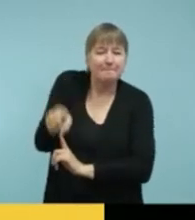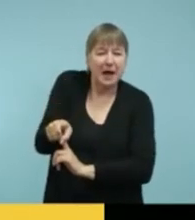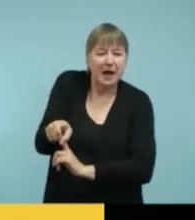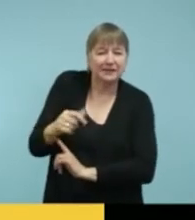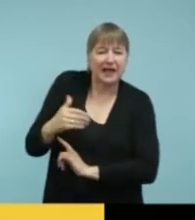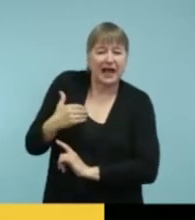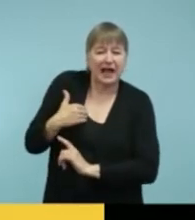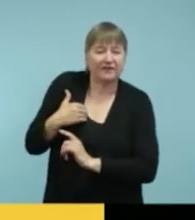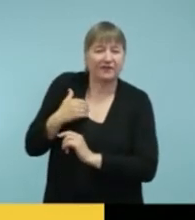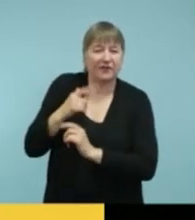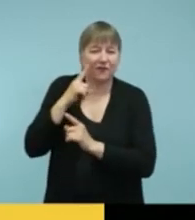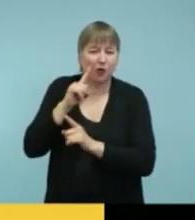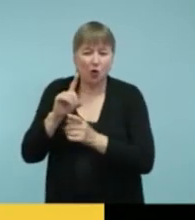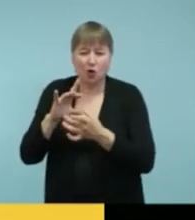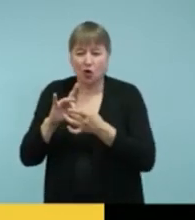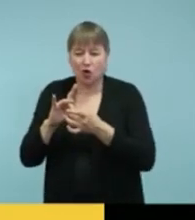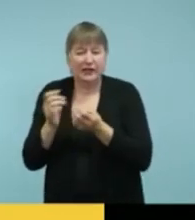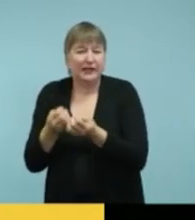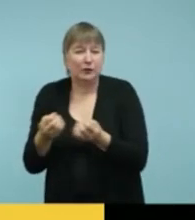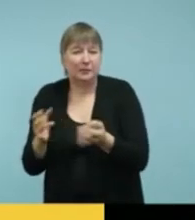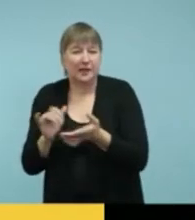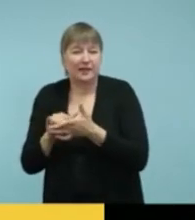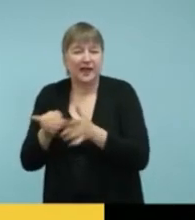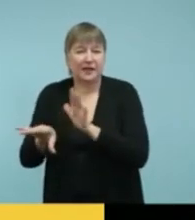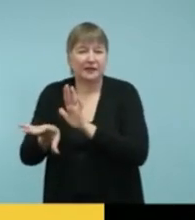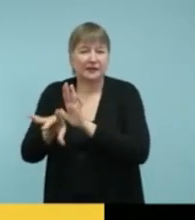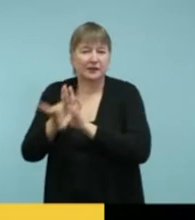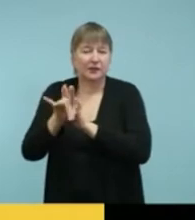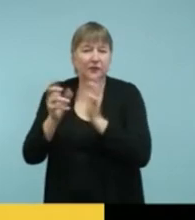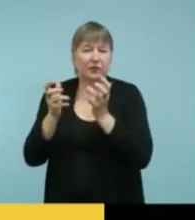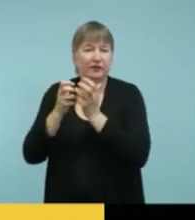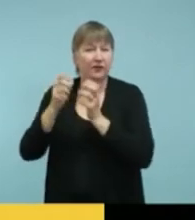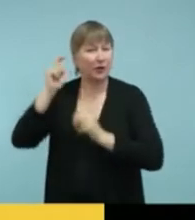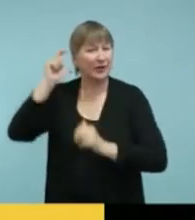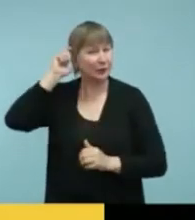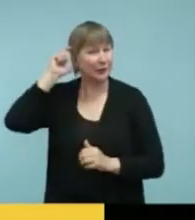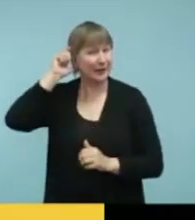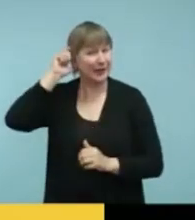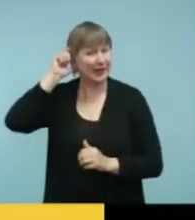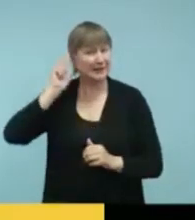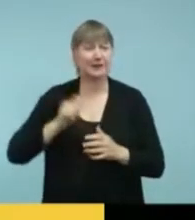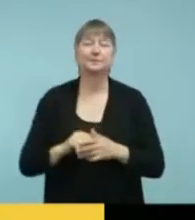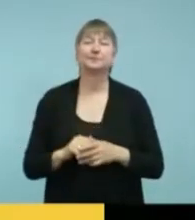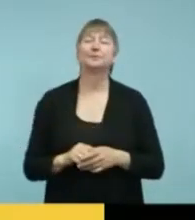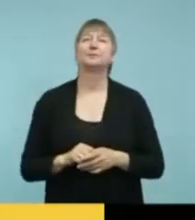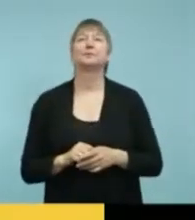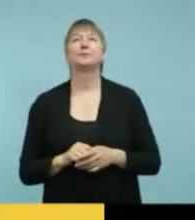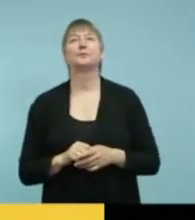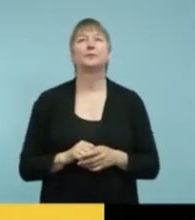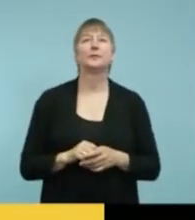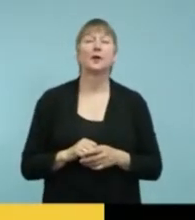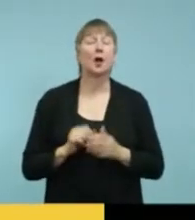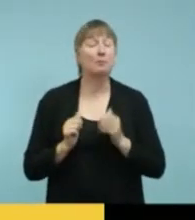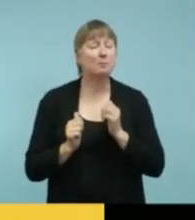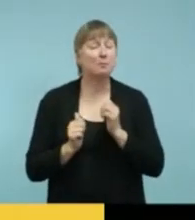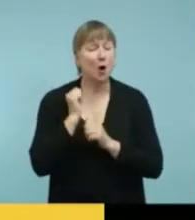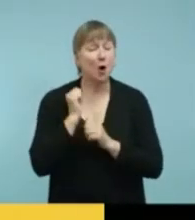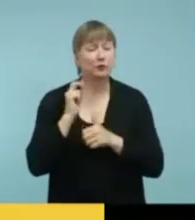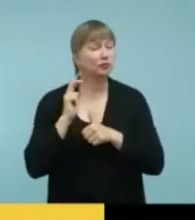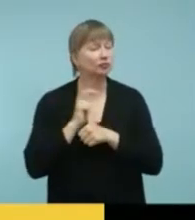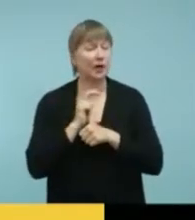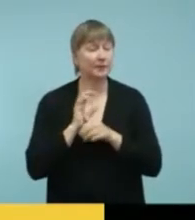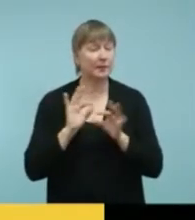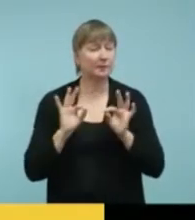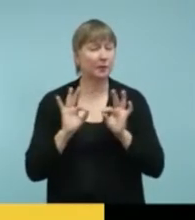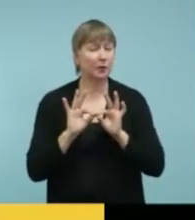choosing their child's hearing aids? I would say the most important thing would be that it is